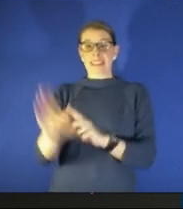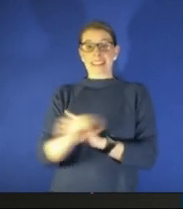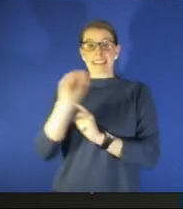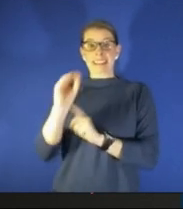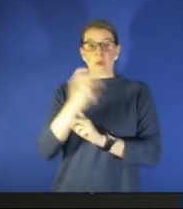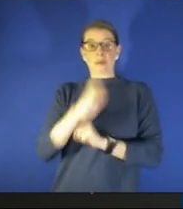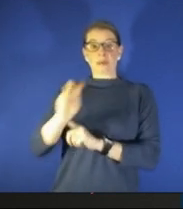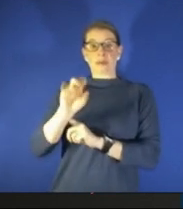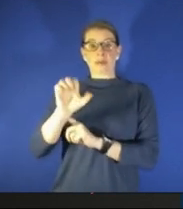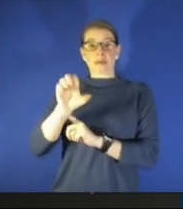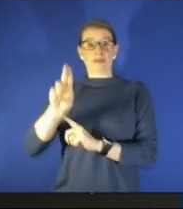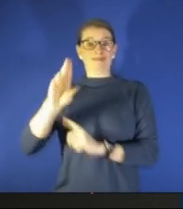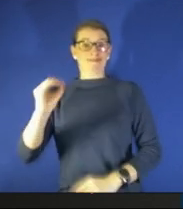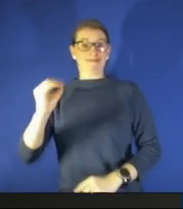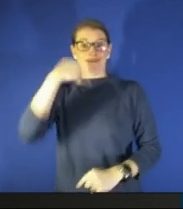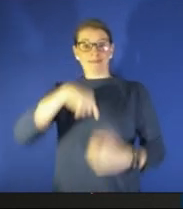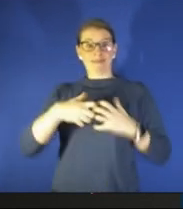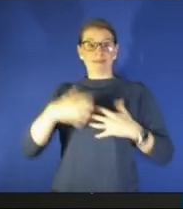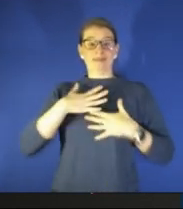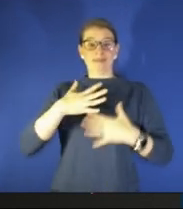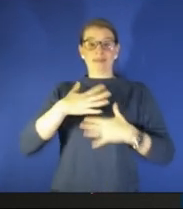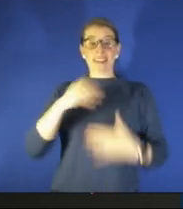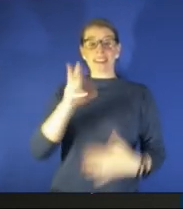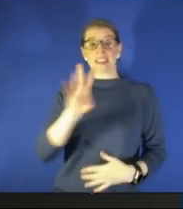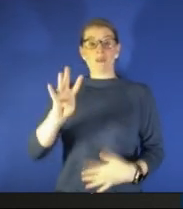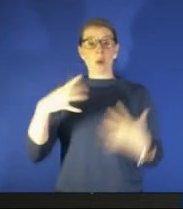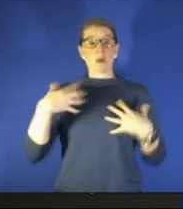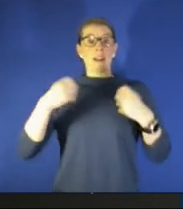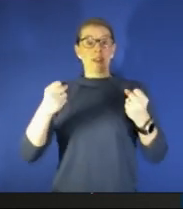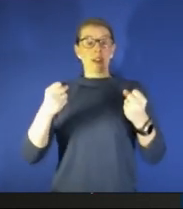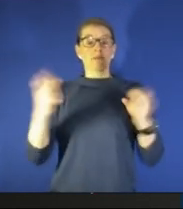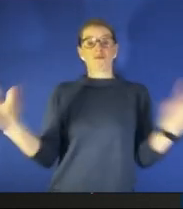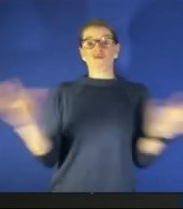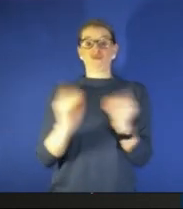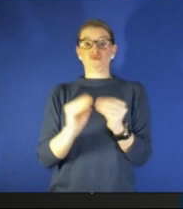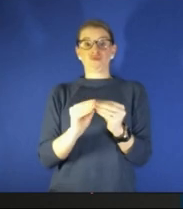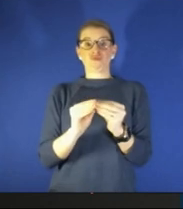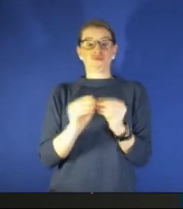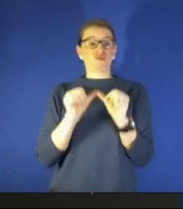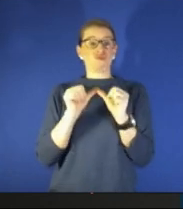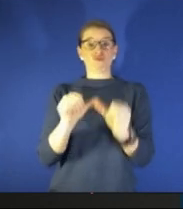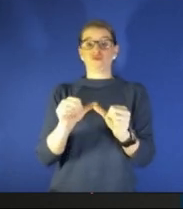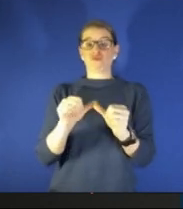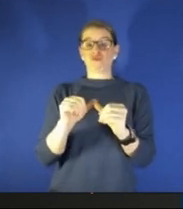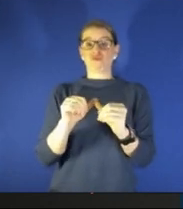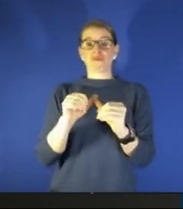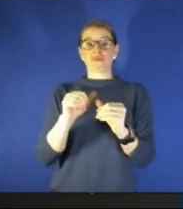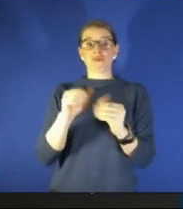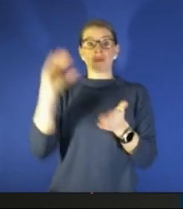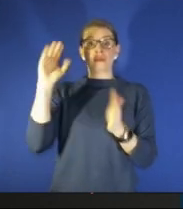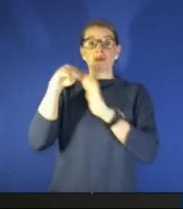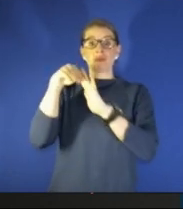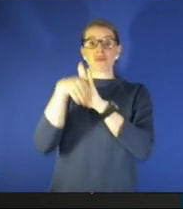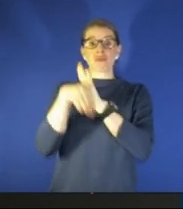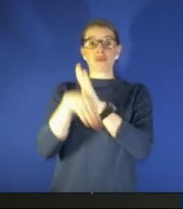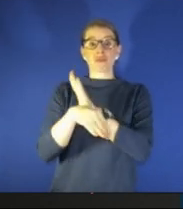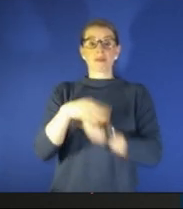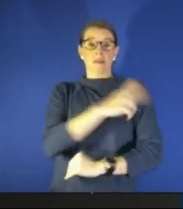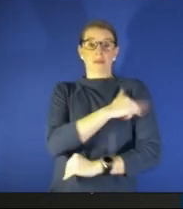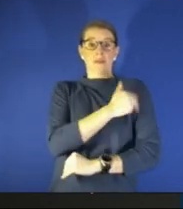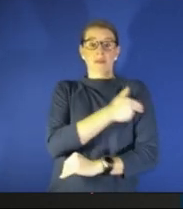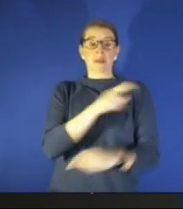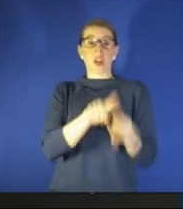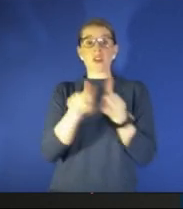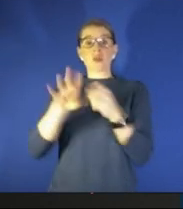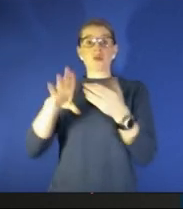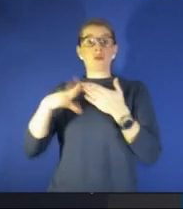in that recovery period as well so just um overall we are continuing to see better numbers in the hospital overall better numbers in the community as